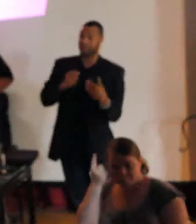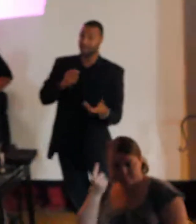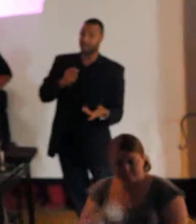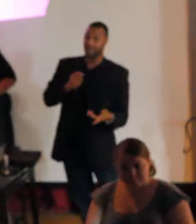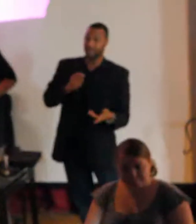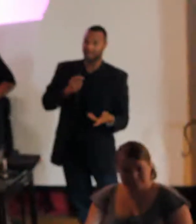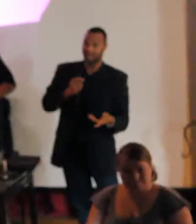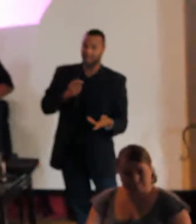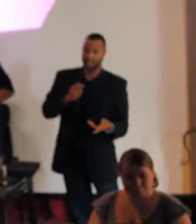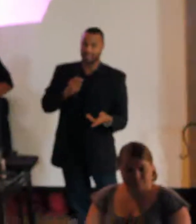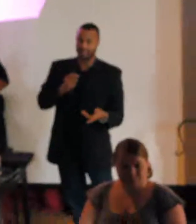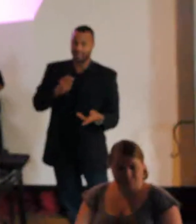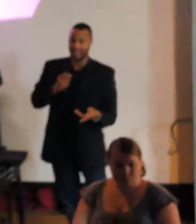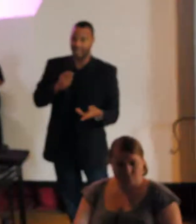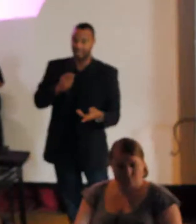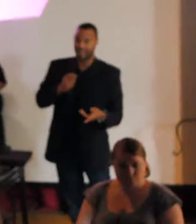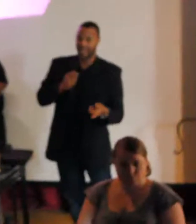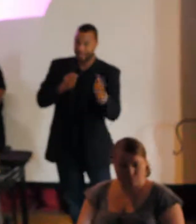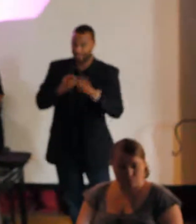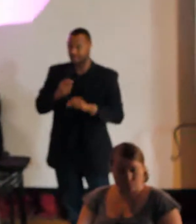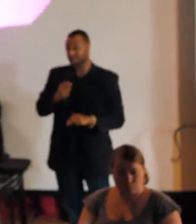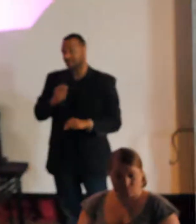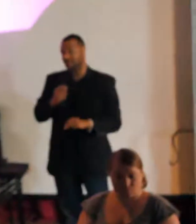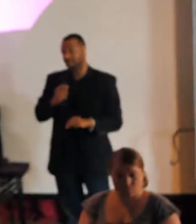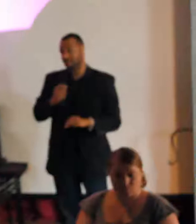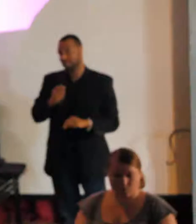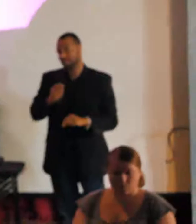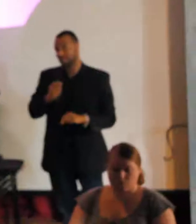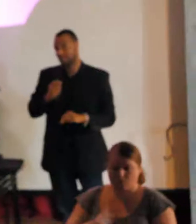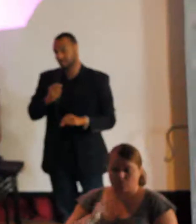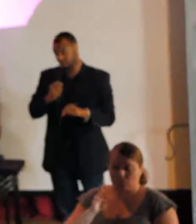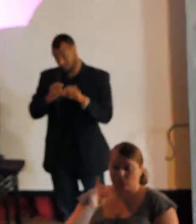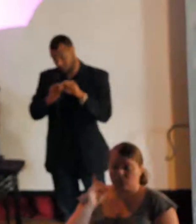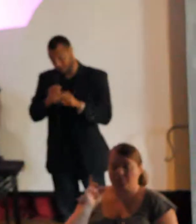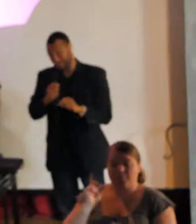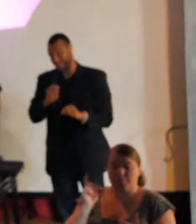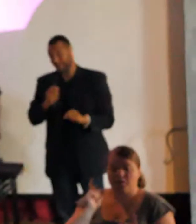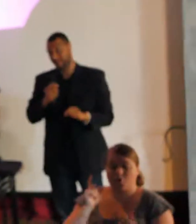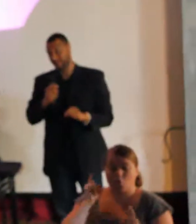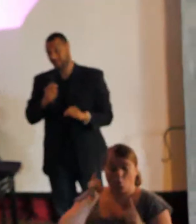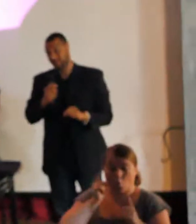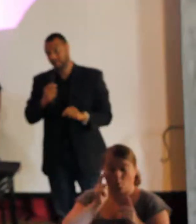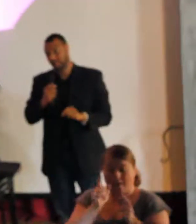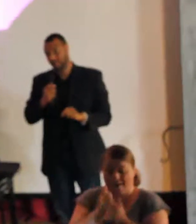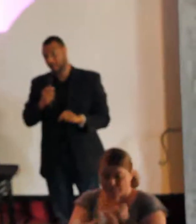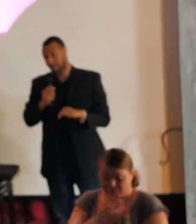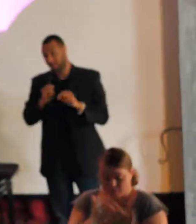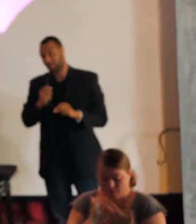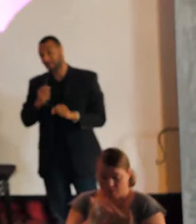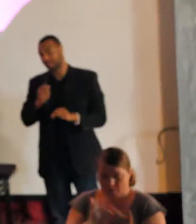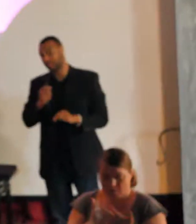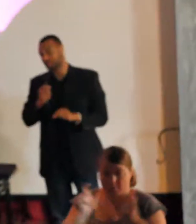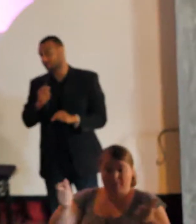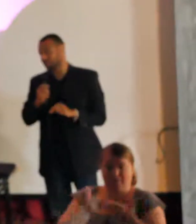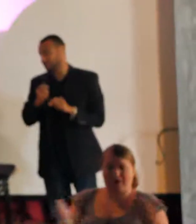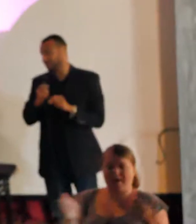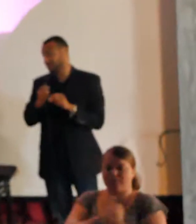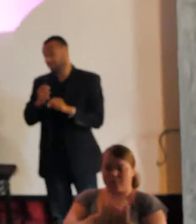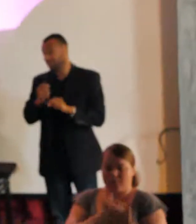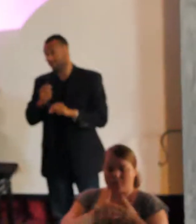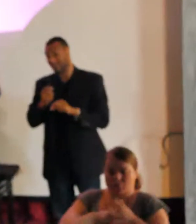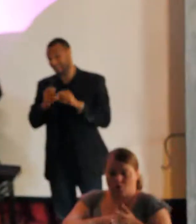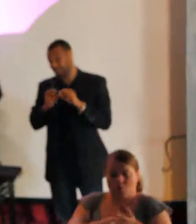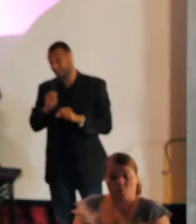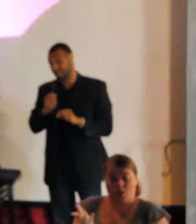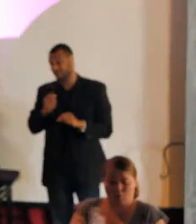The bigger thing is that everything starts with writing. A very big producer told